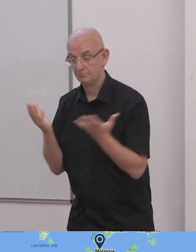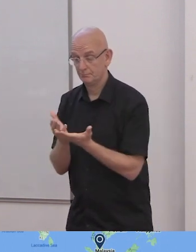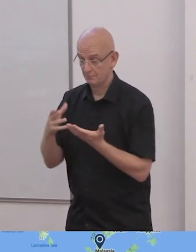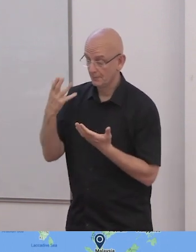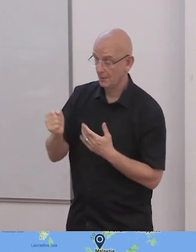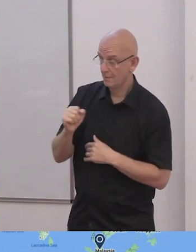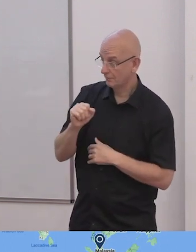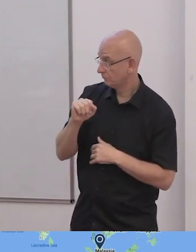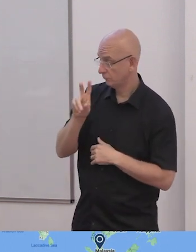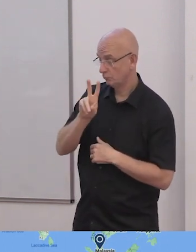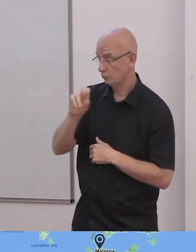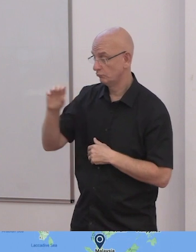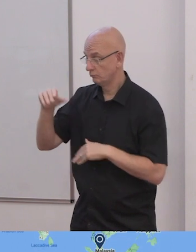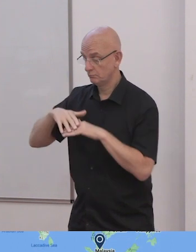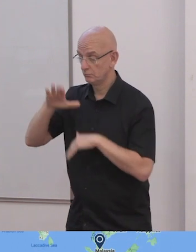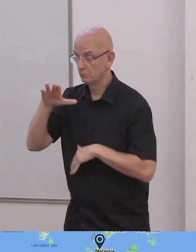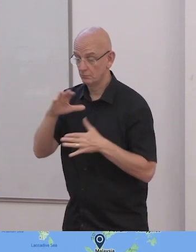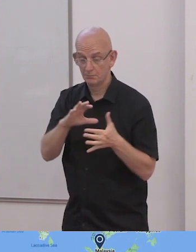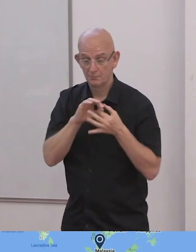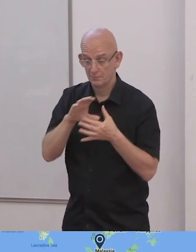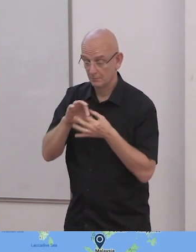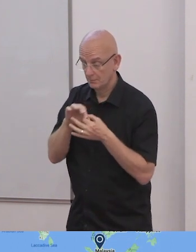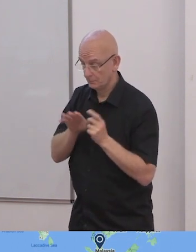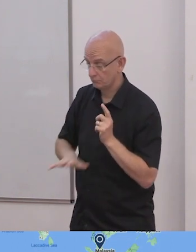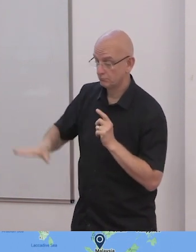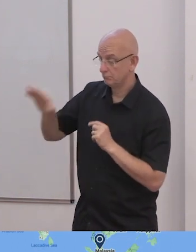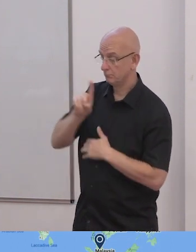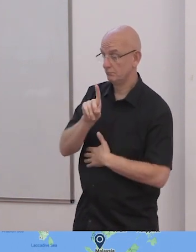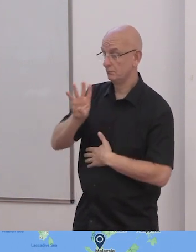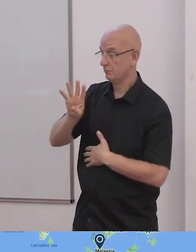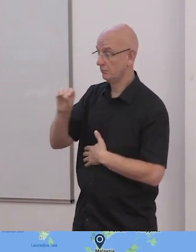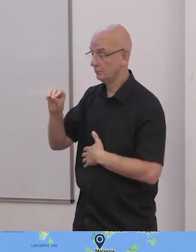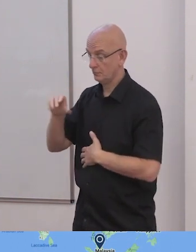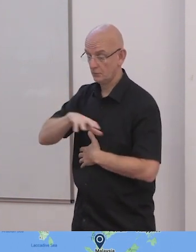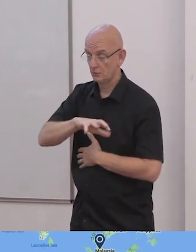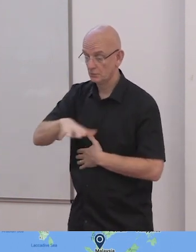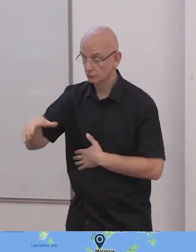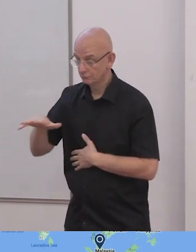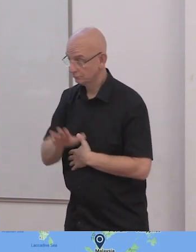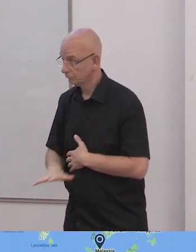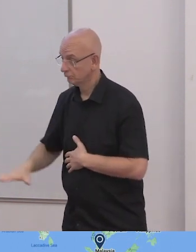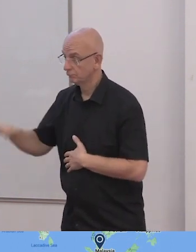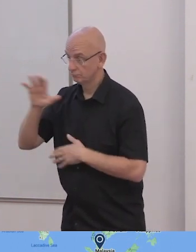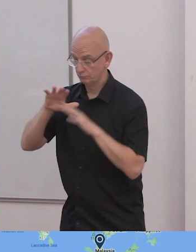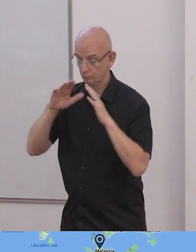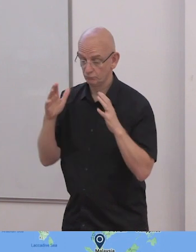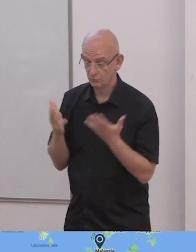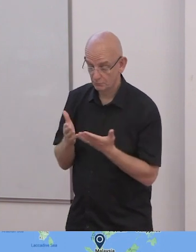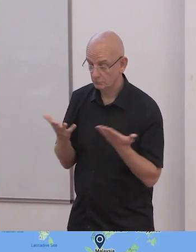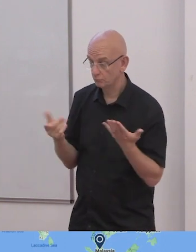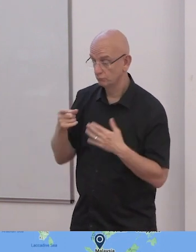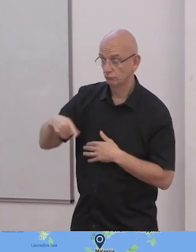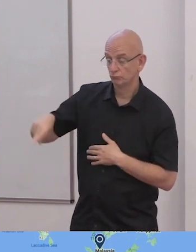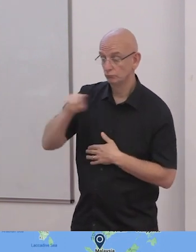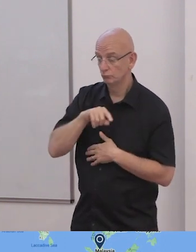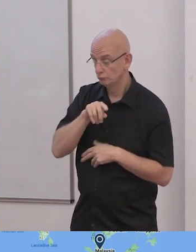in all the regions of the world. If you visit our website, inclusion-international.org, you